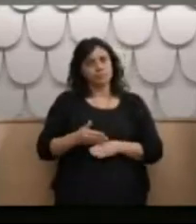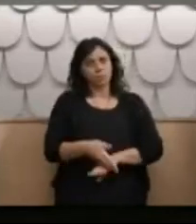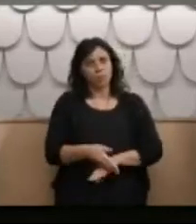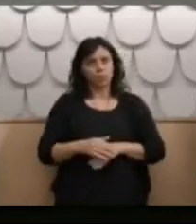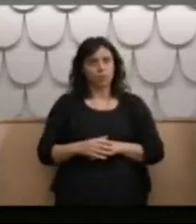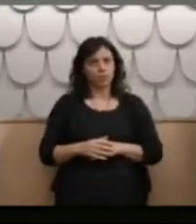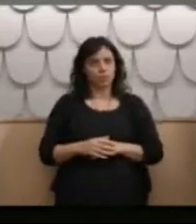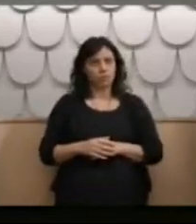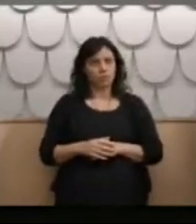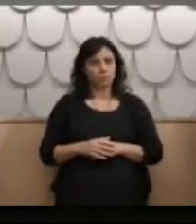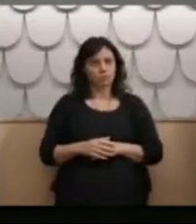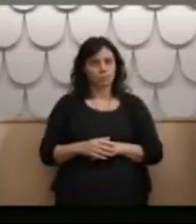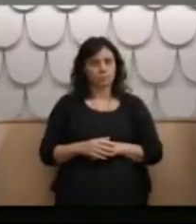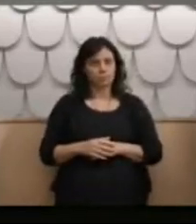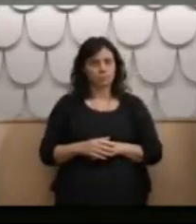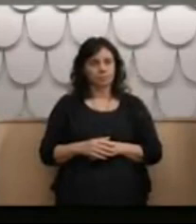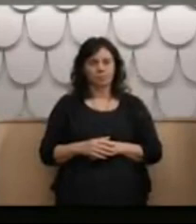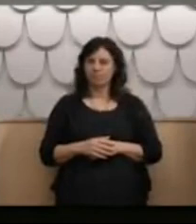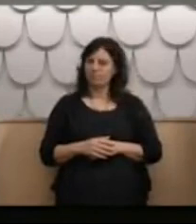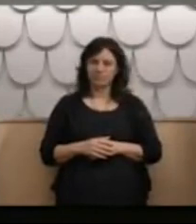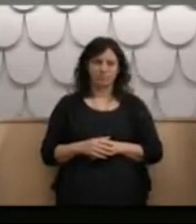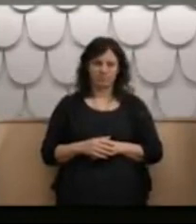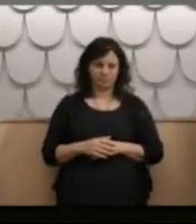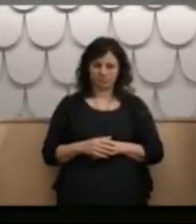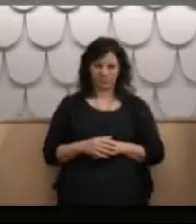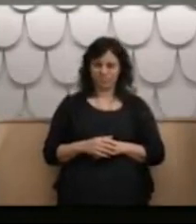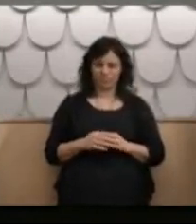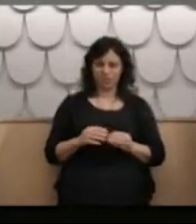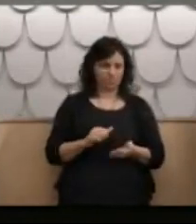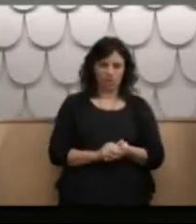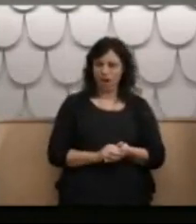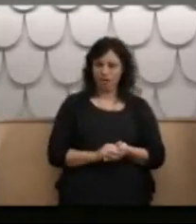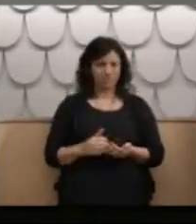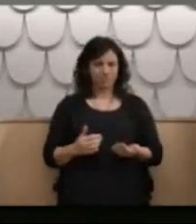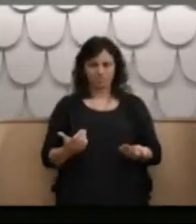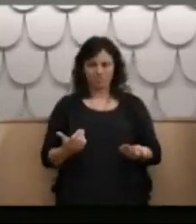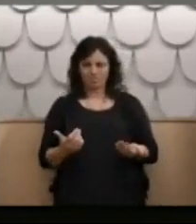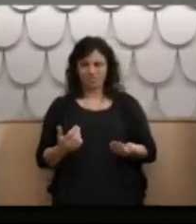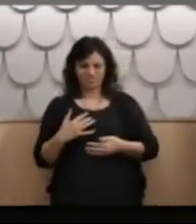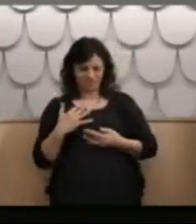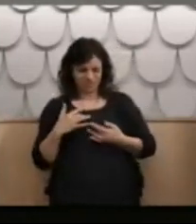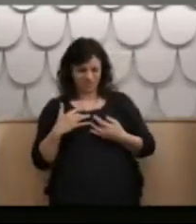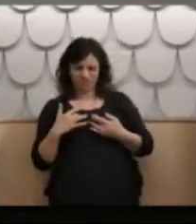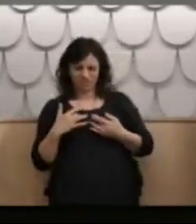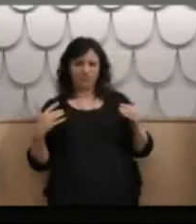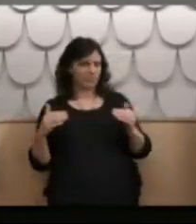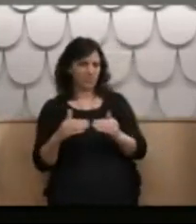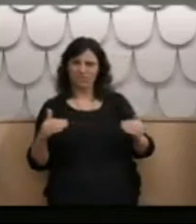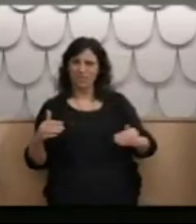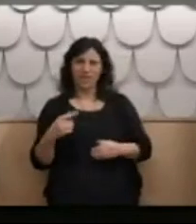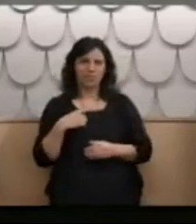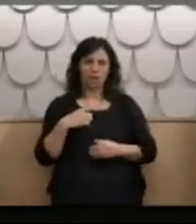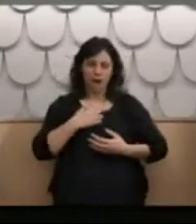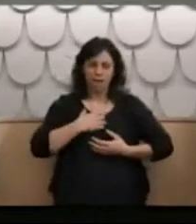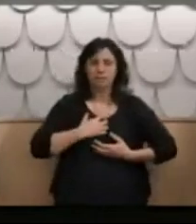And, yeah, it just didn't seem fair. It didn't seem right. You know, what was taken from us can never be